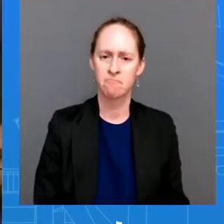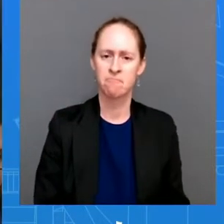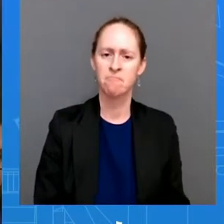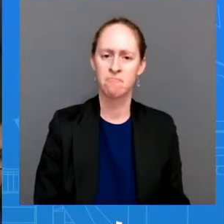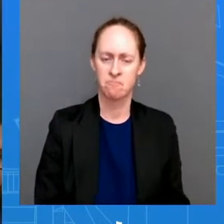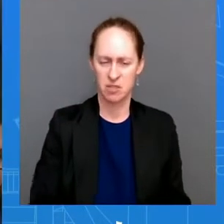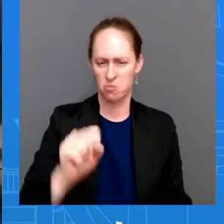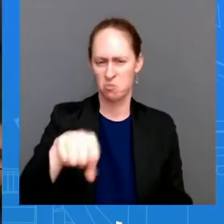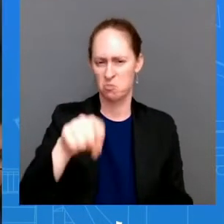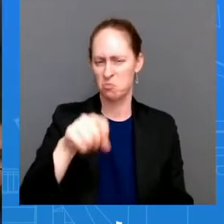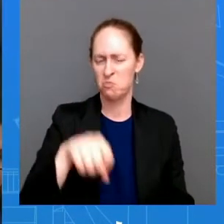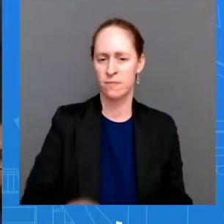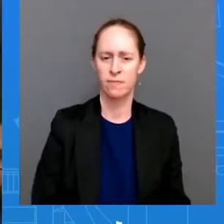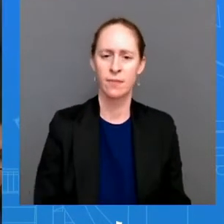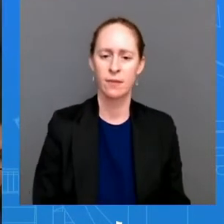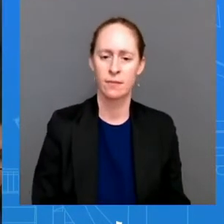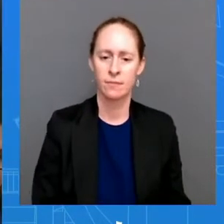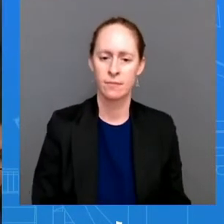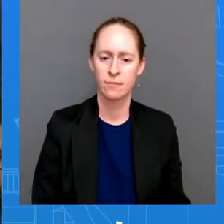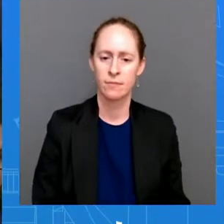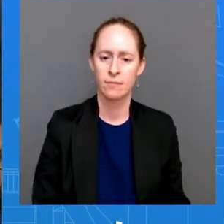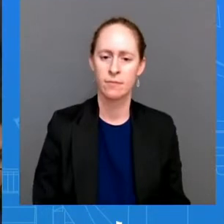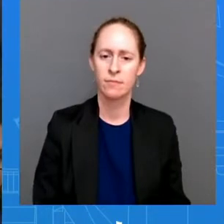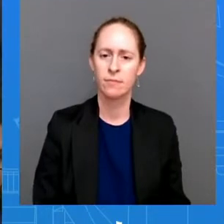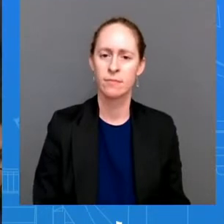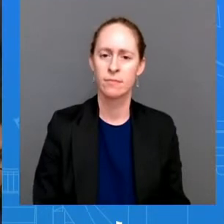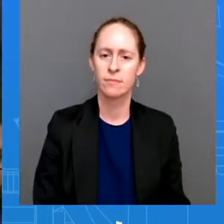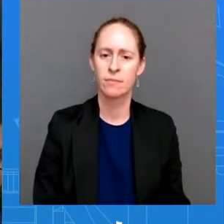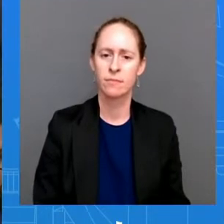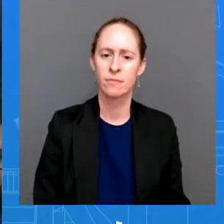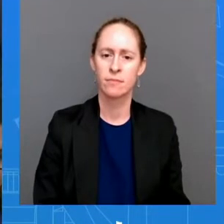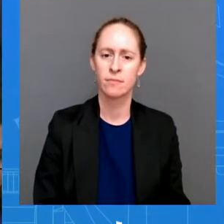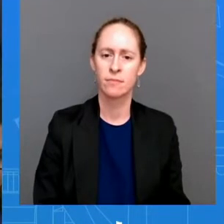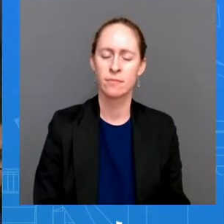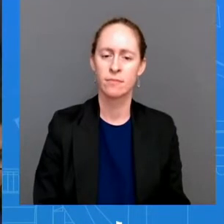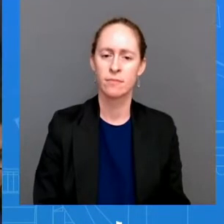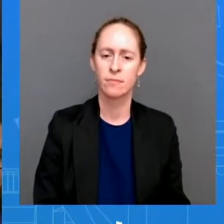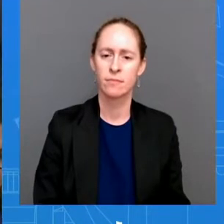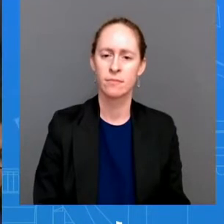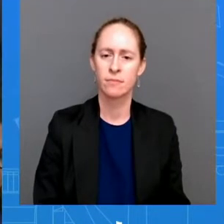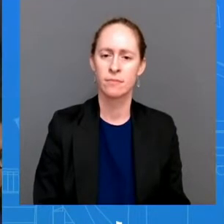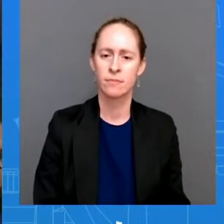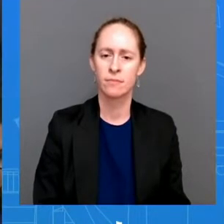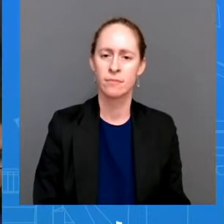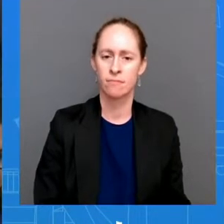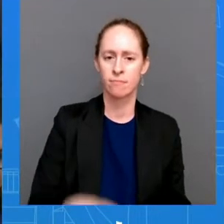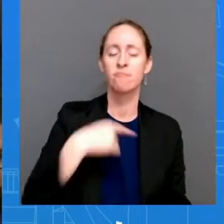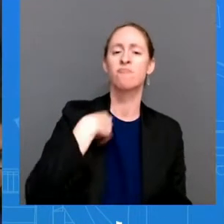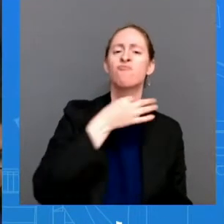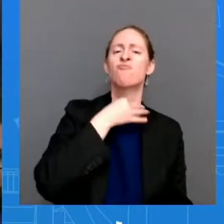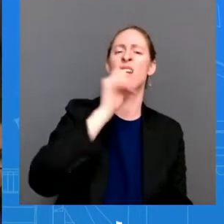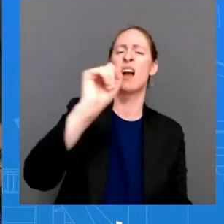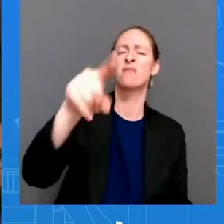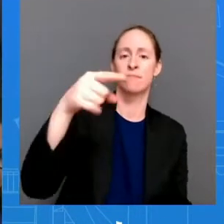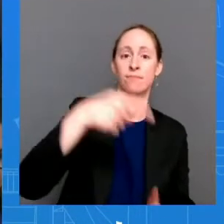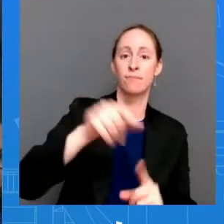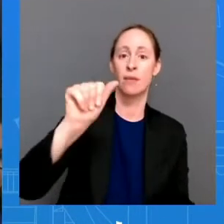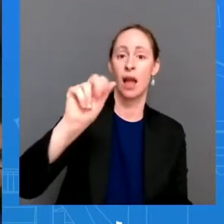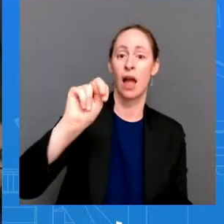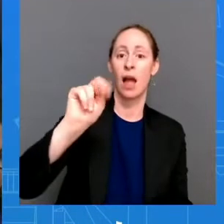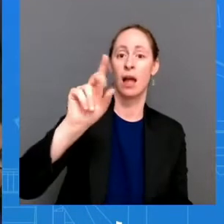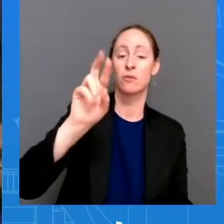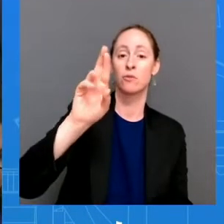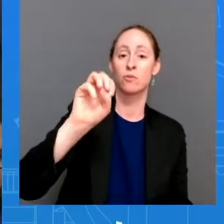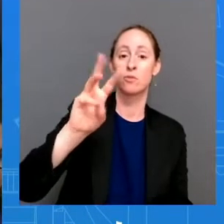question that andrew yang former democrat has announced a third party any reaction from this white house about the